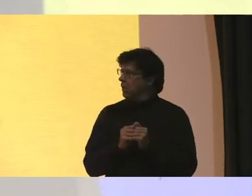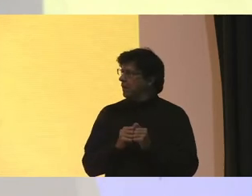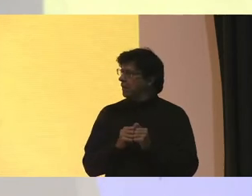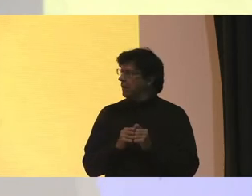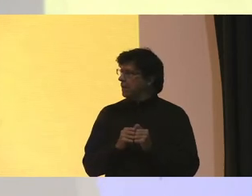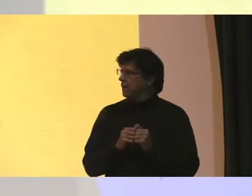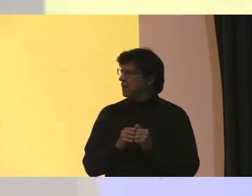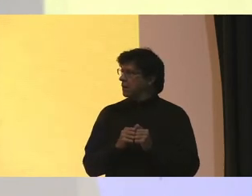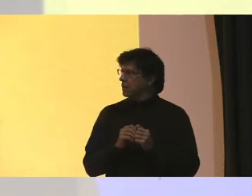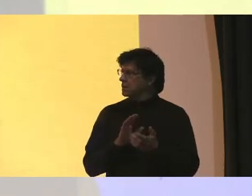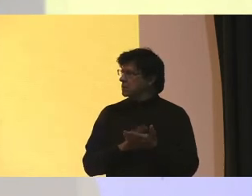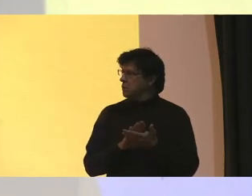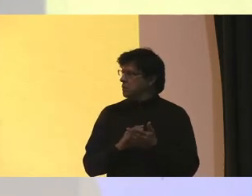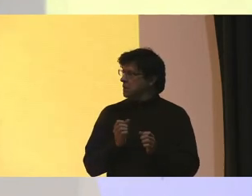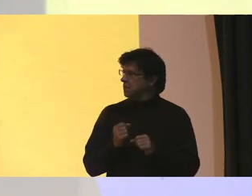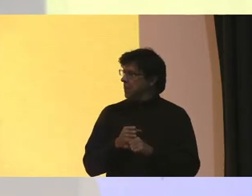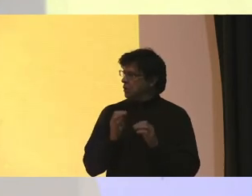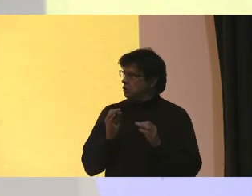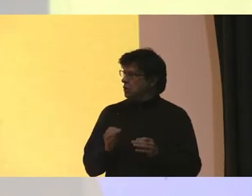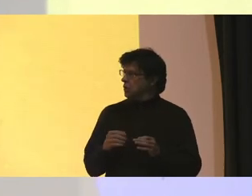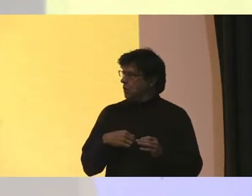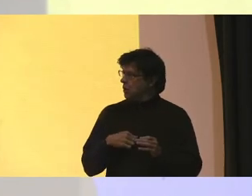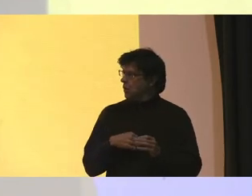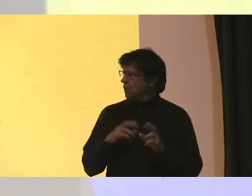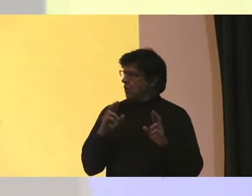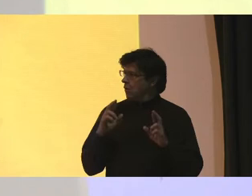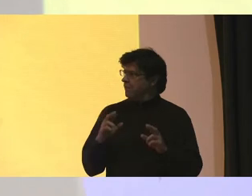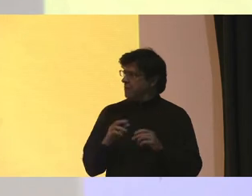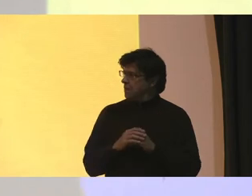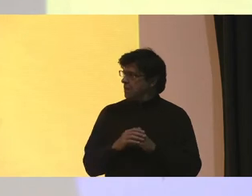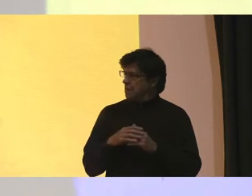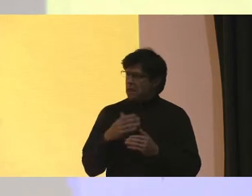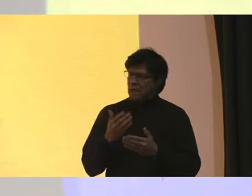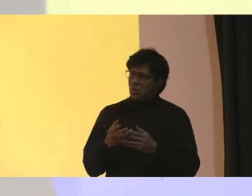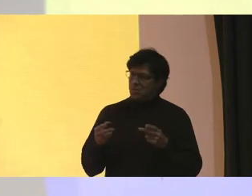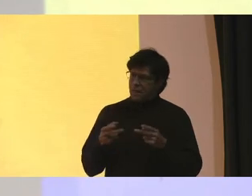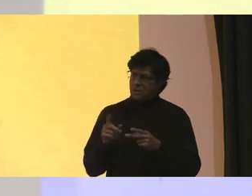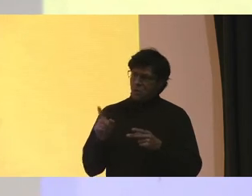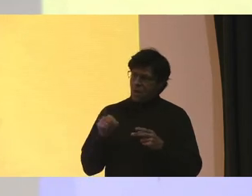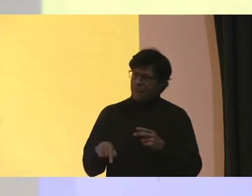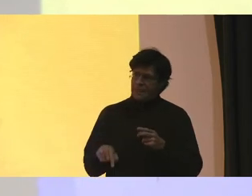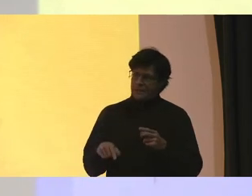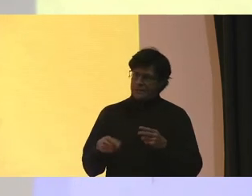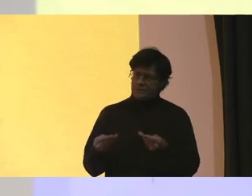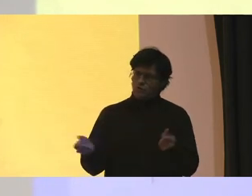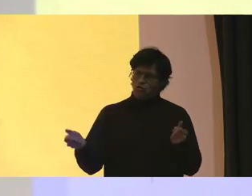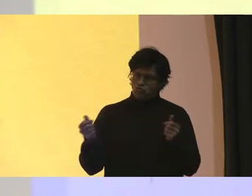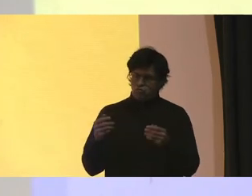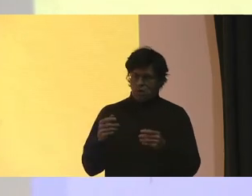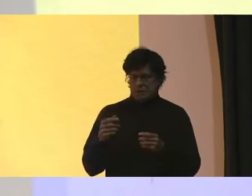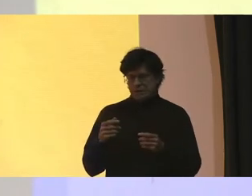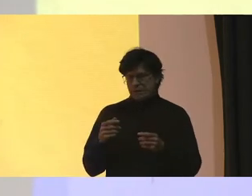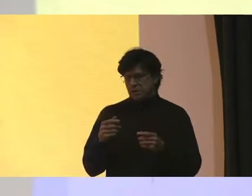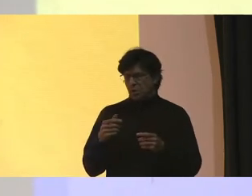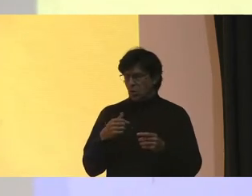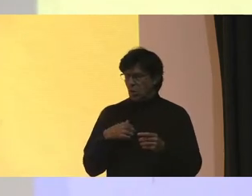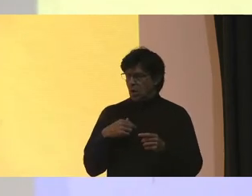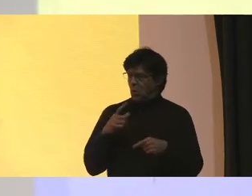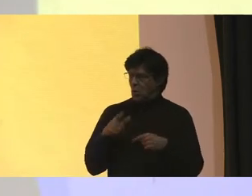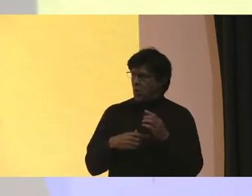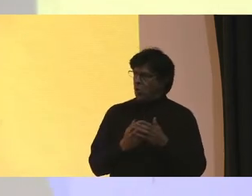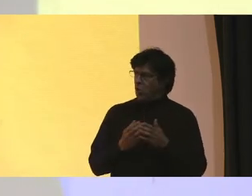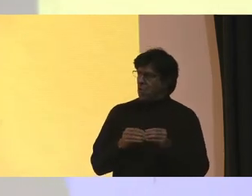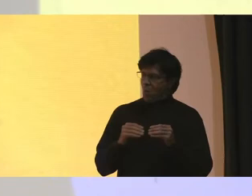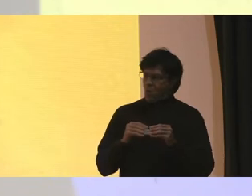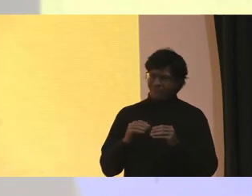school To make certain that we hopefully get to a place where this is corrected Again, we are going through a more